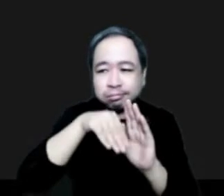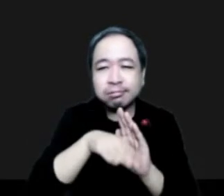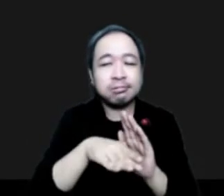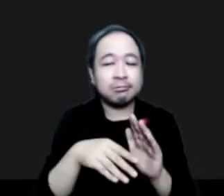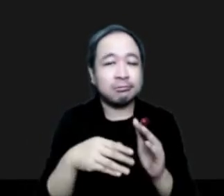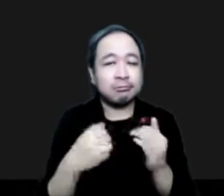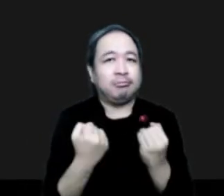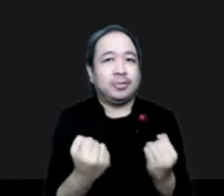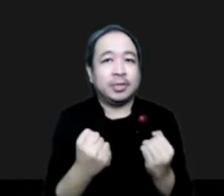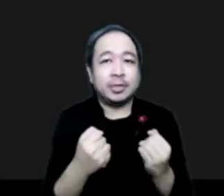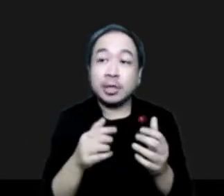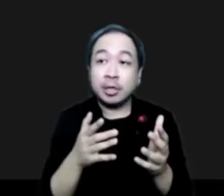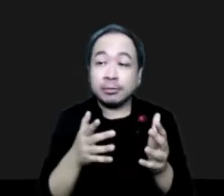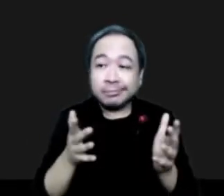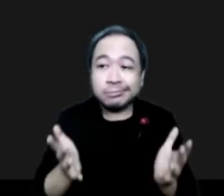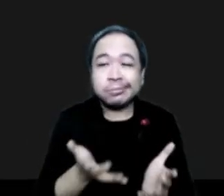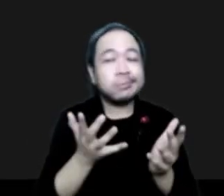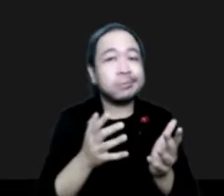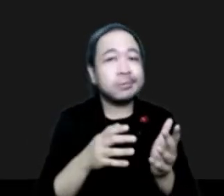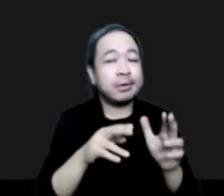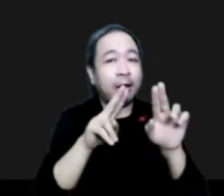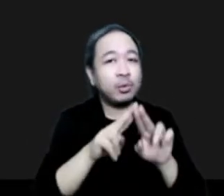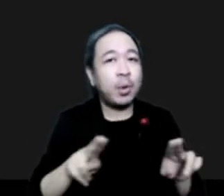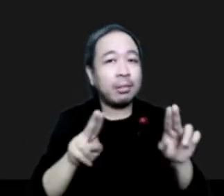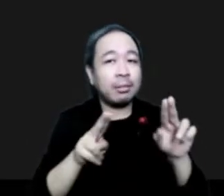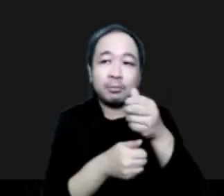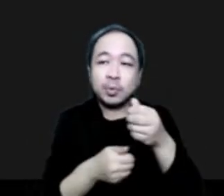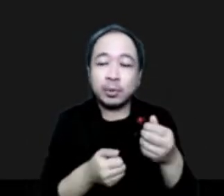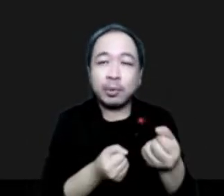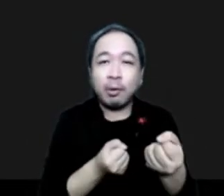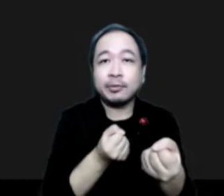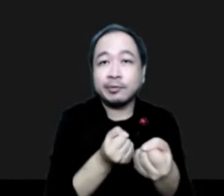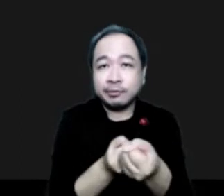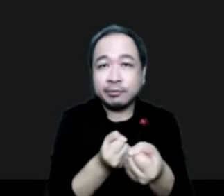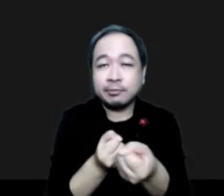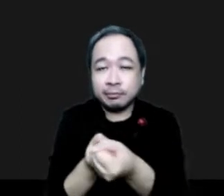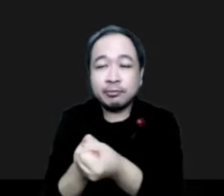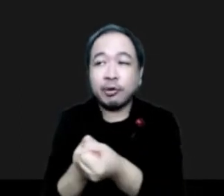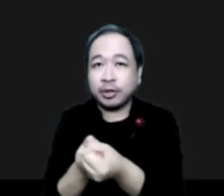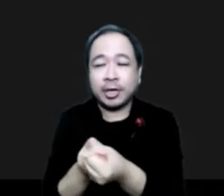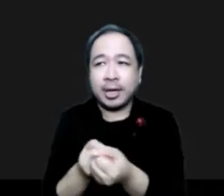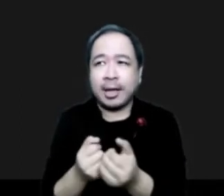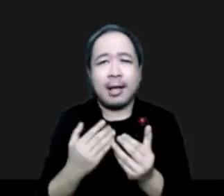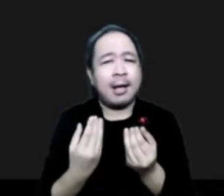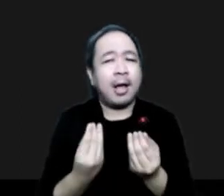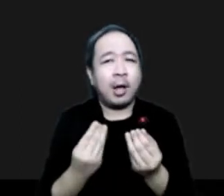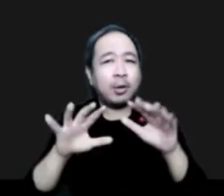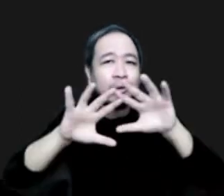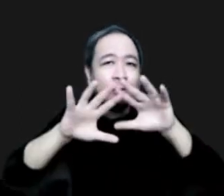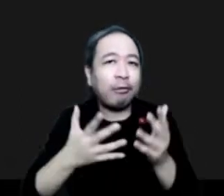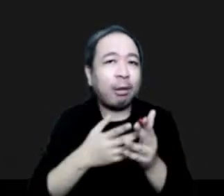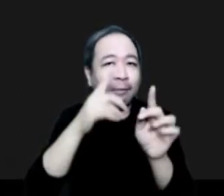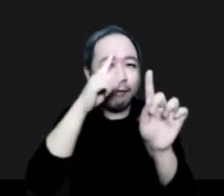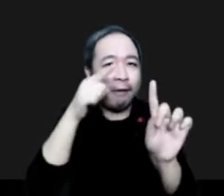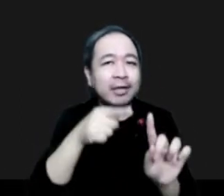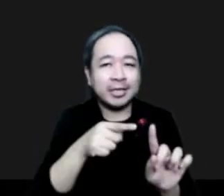agencies to work together to support a coherent and aligned implementation of the global agendas, in particular the 2030